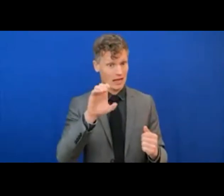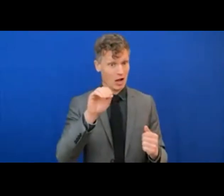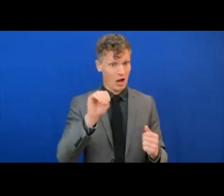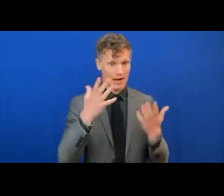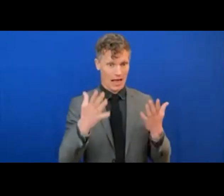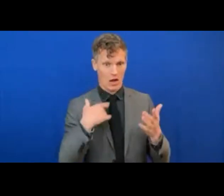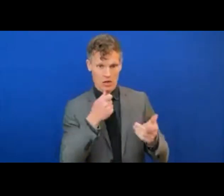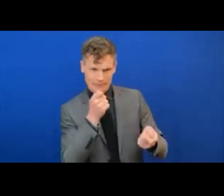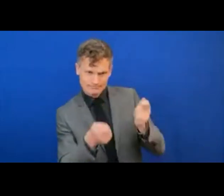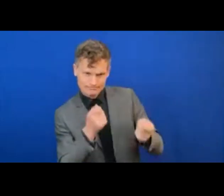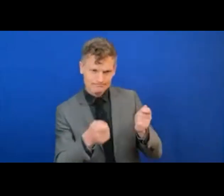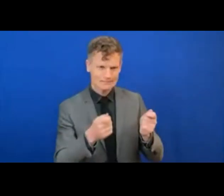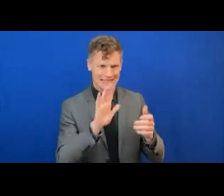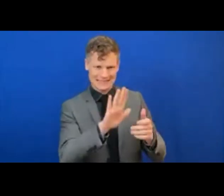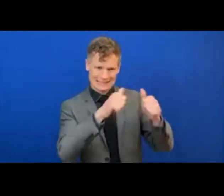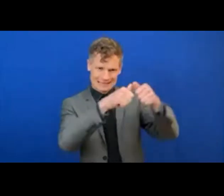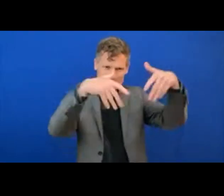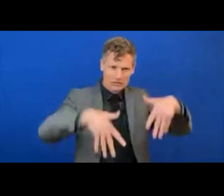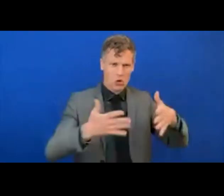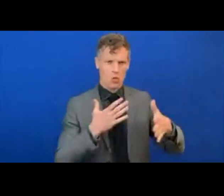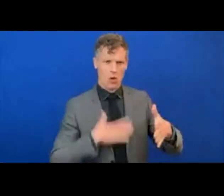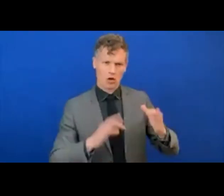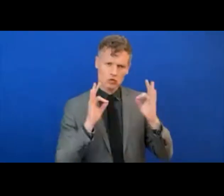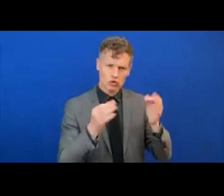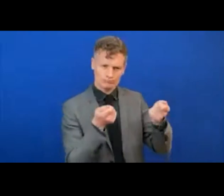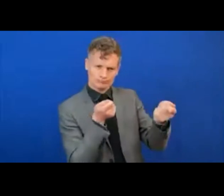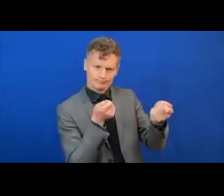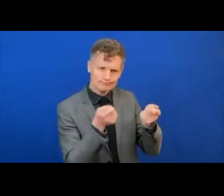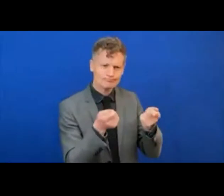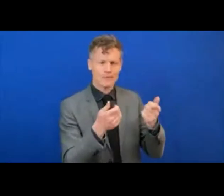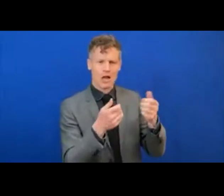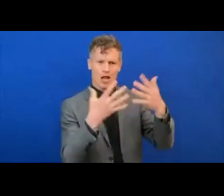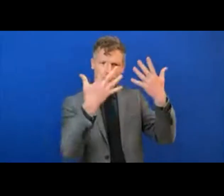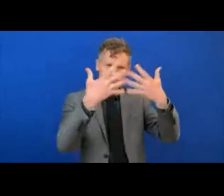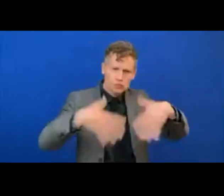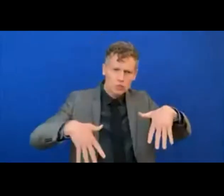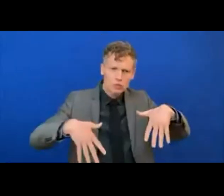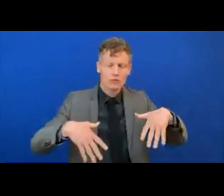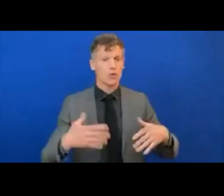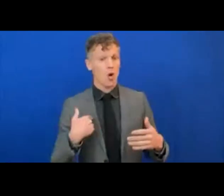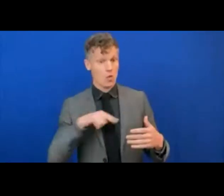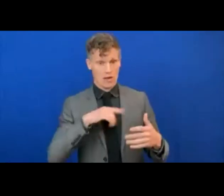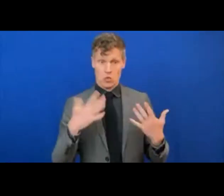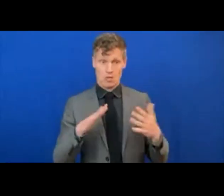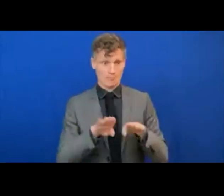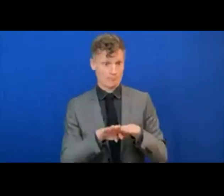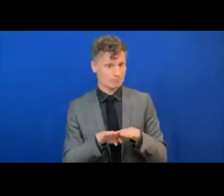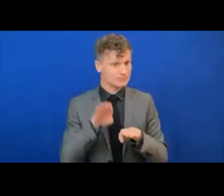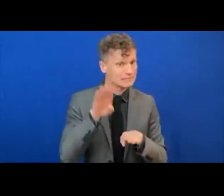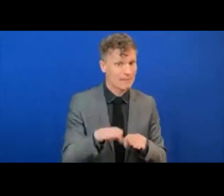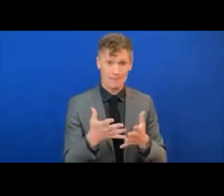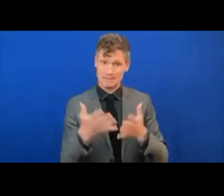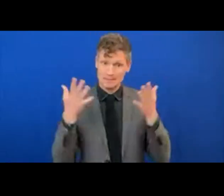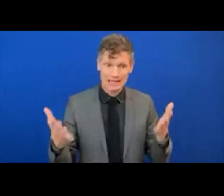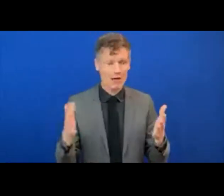management efficiencies. By taking such bold, innovative steps, Ethiopia will address critical gaps